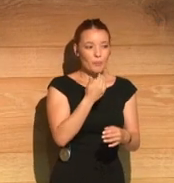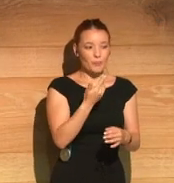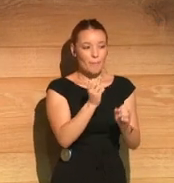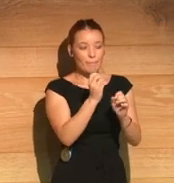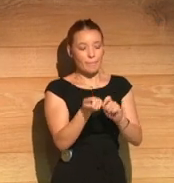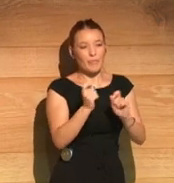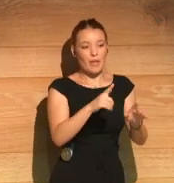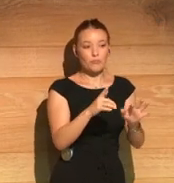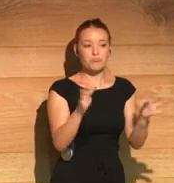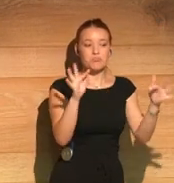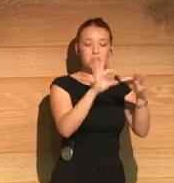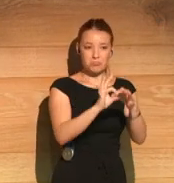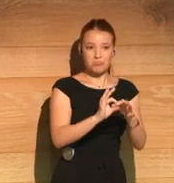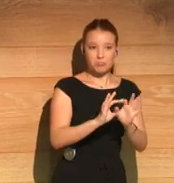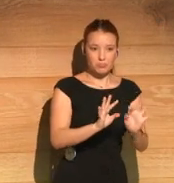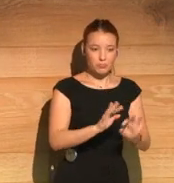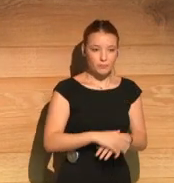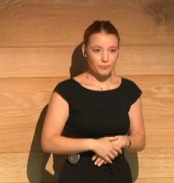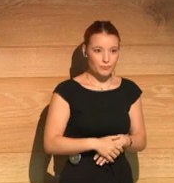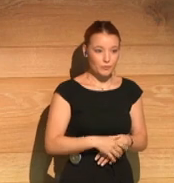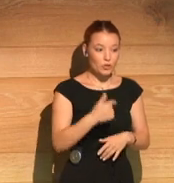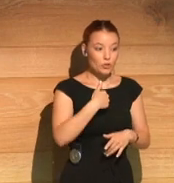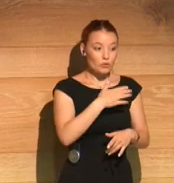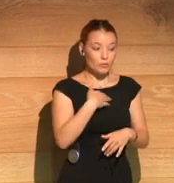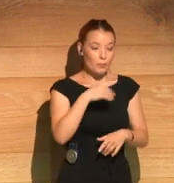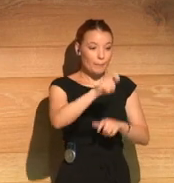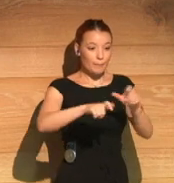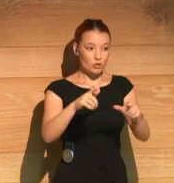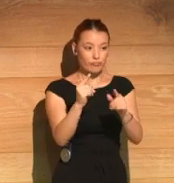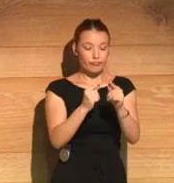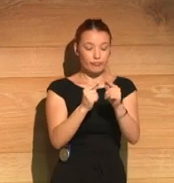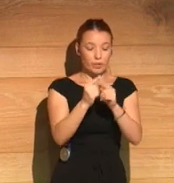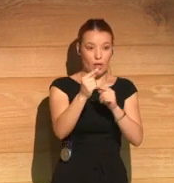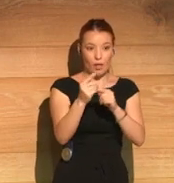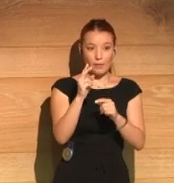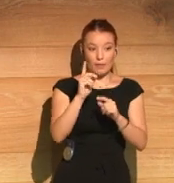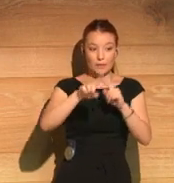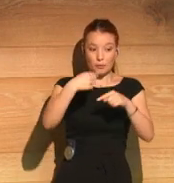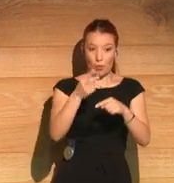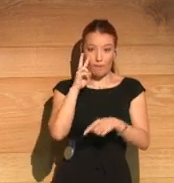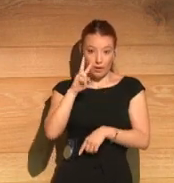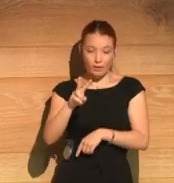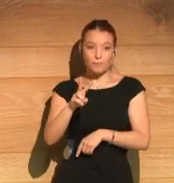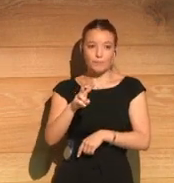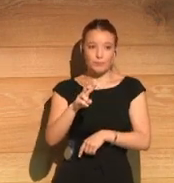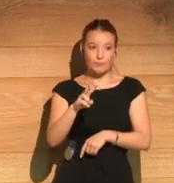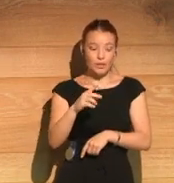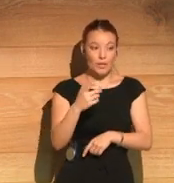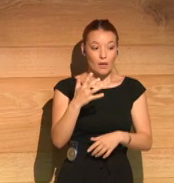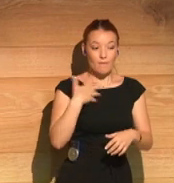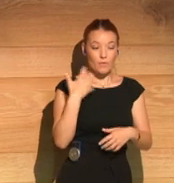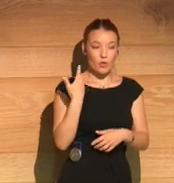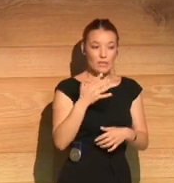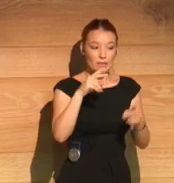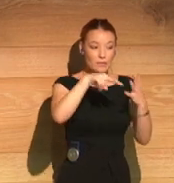this theme. Now, those of us who are listening to us, I'd like to say that The